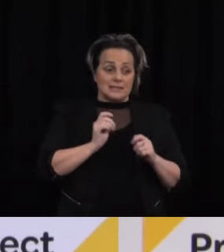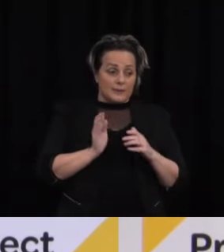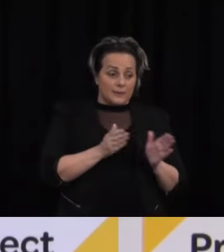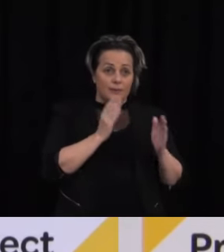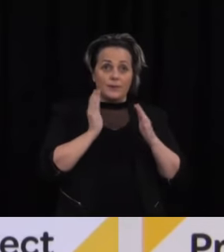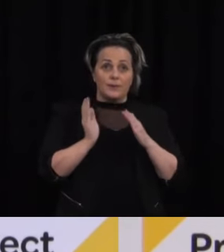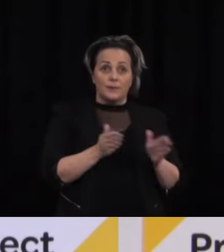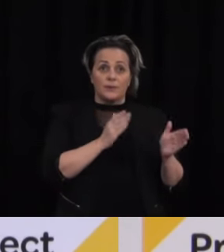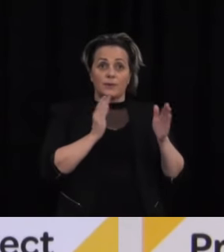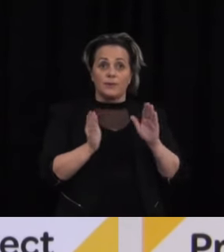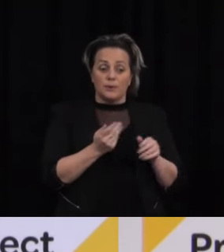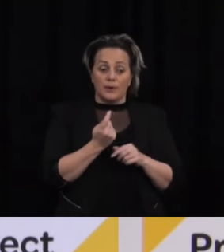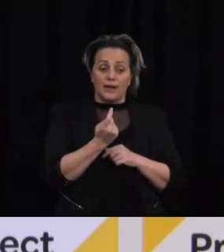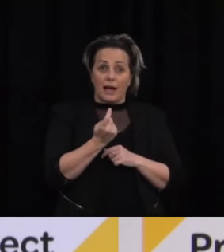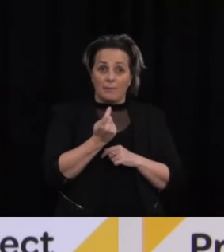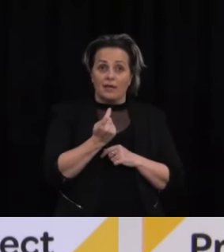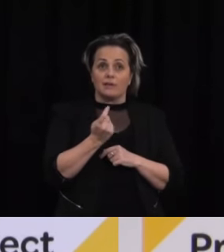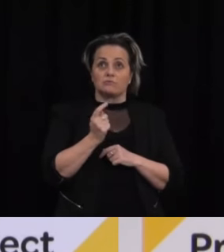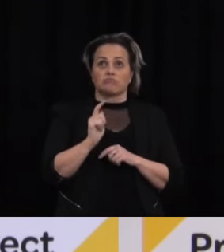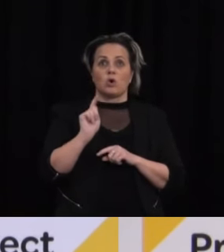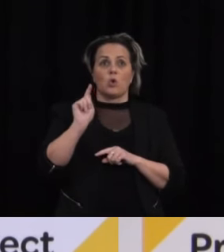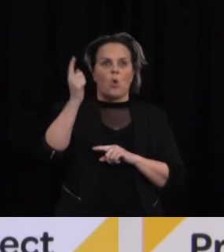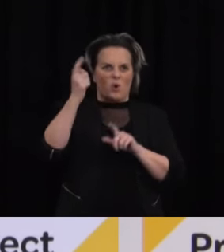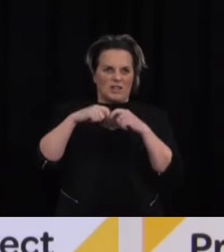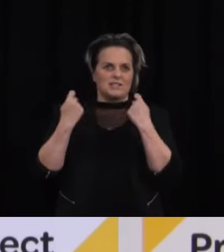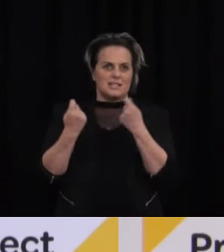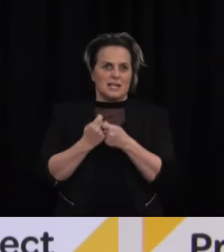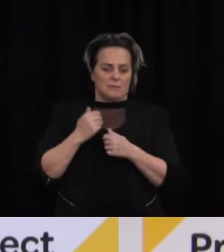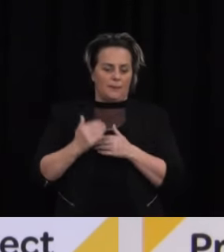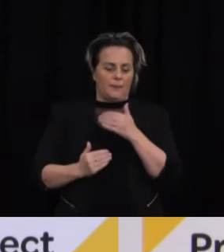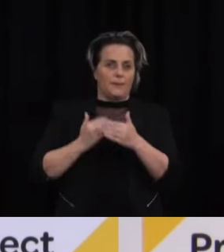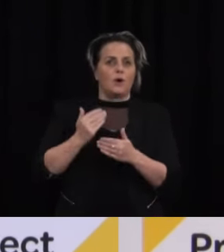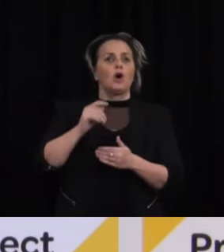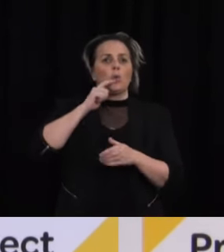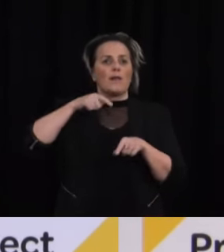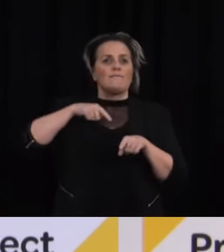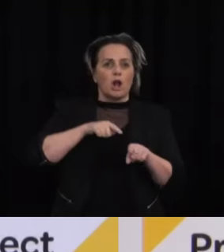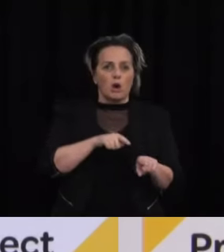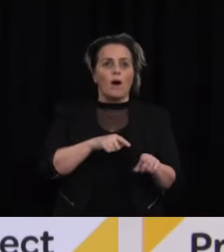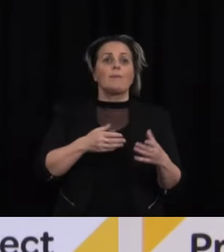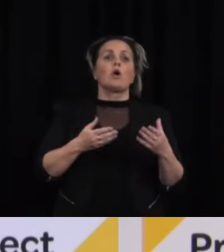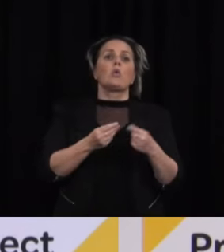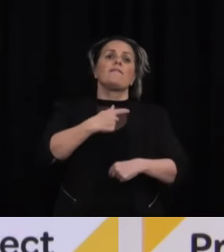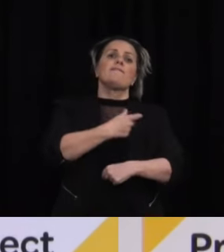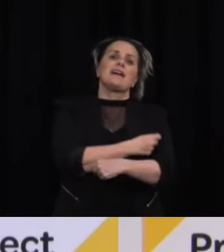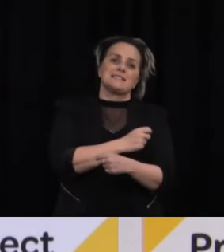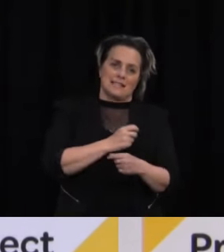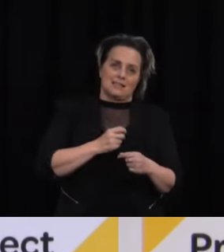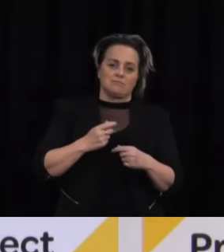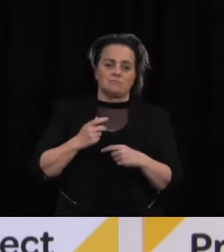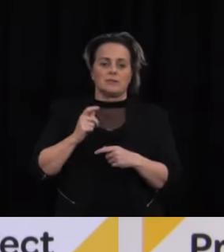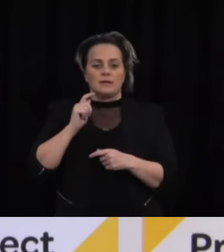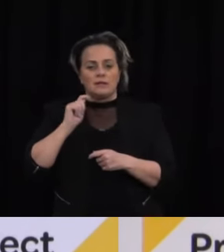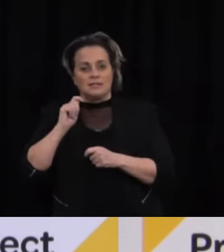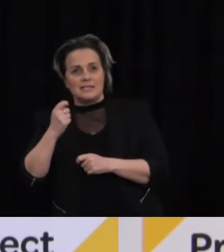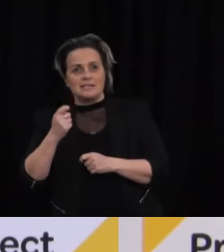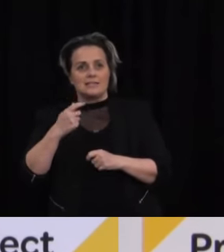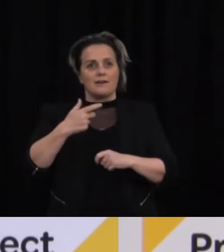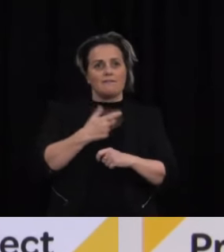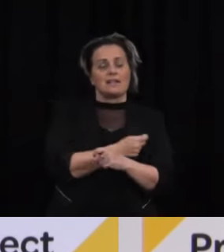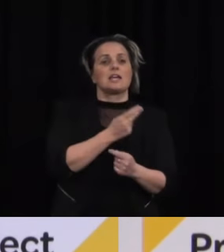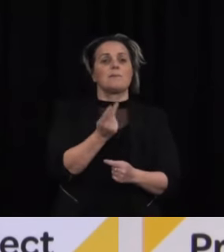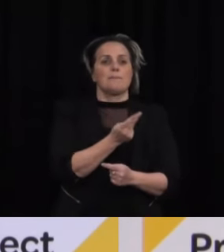out from the Auckland team they're going to be following that up with vaccination as well with those people in these